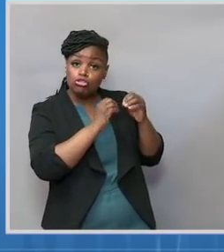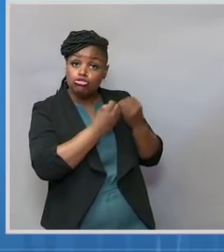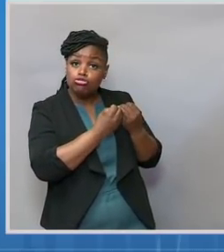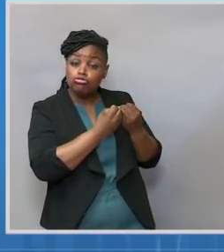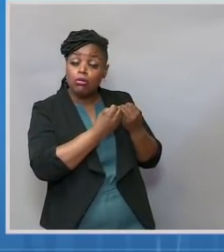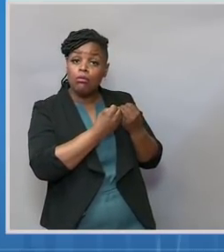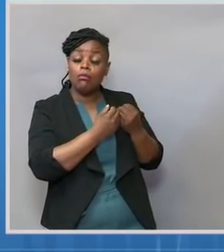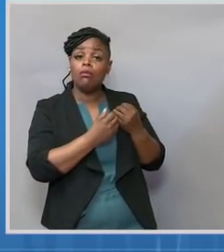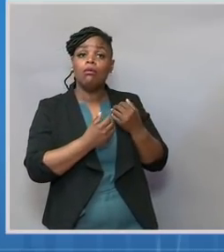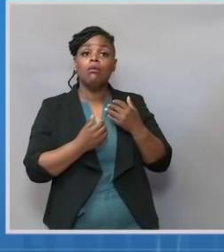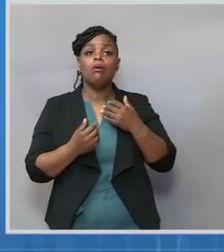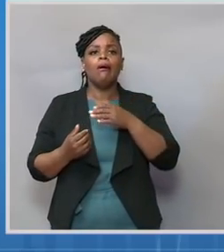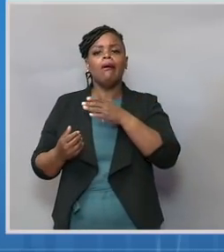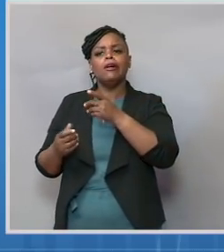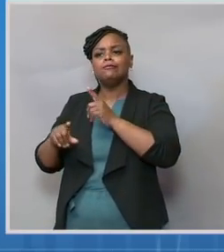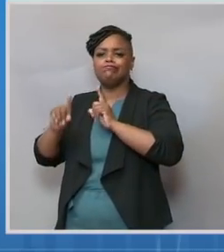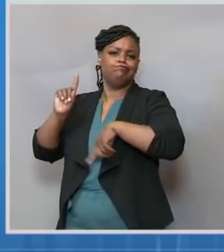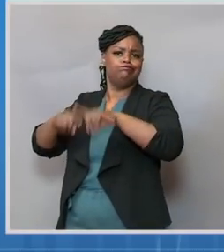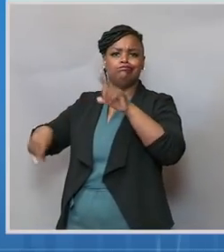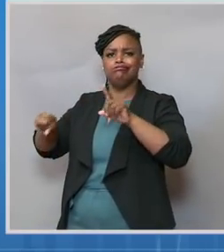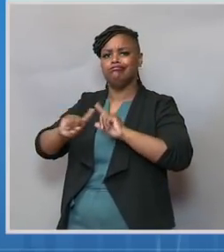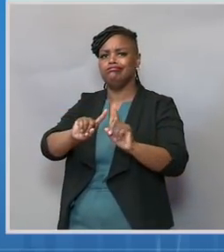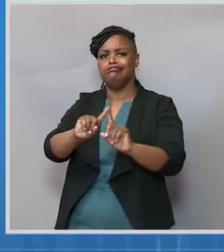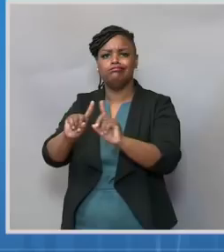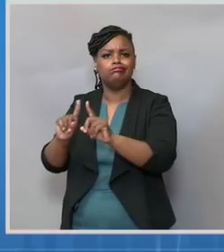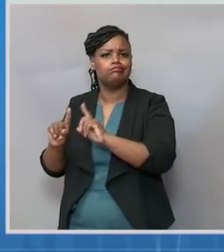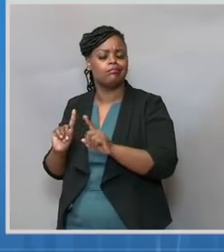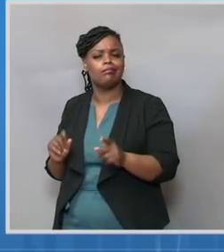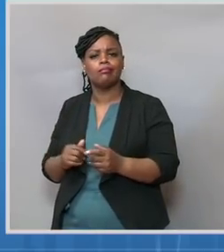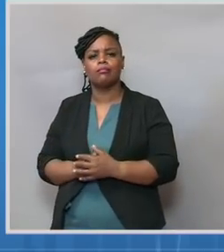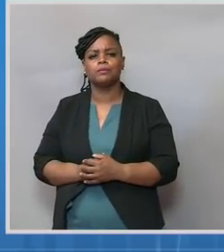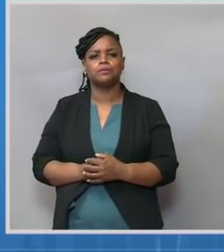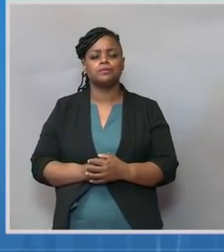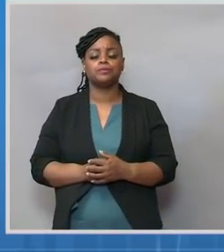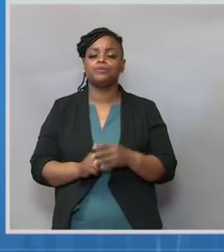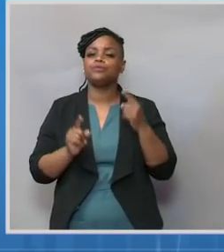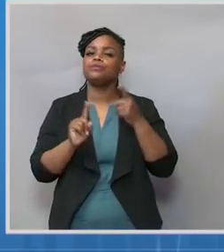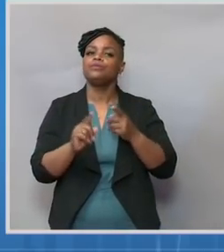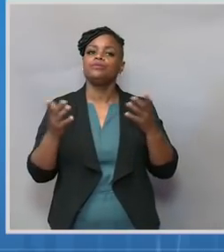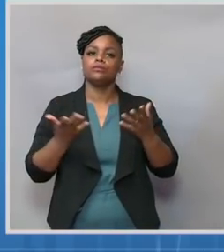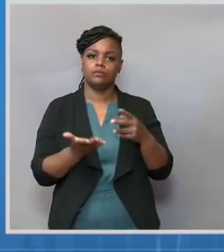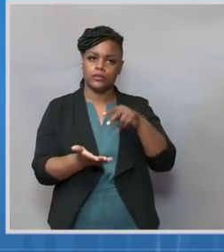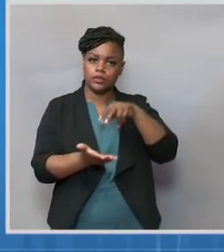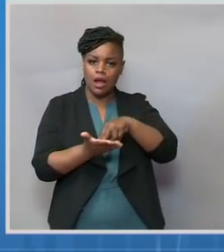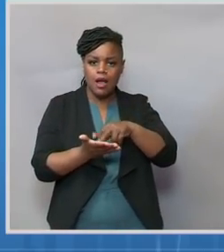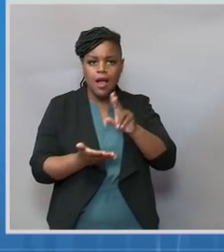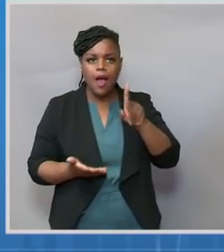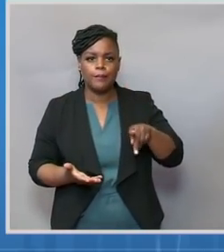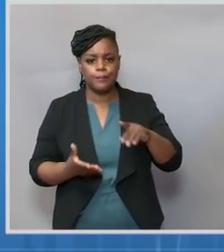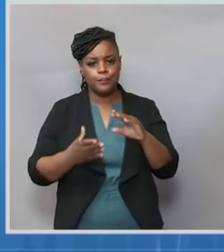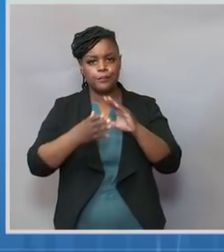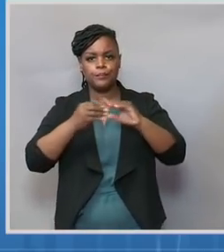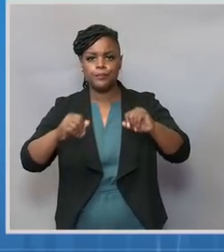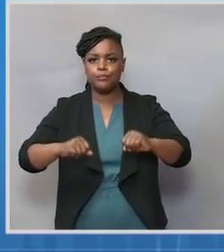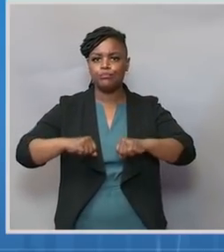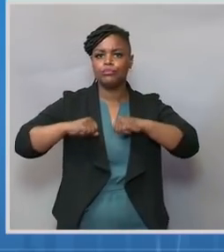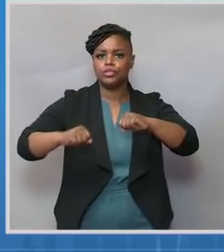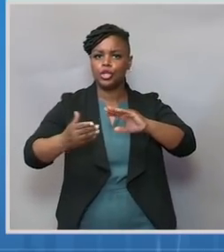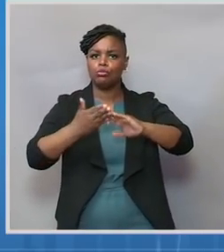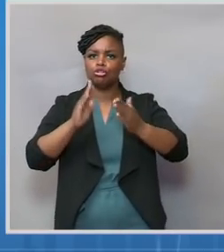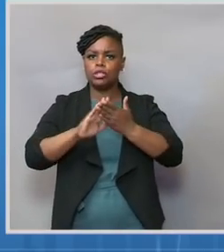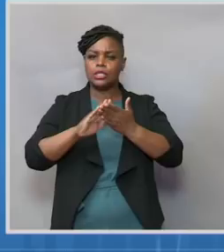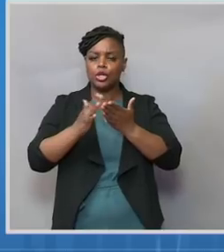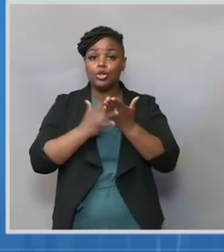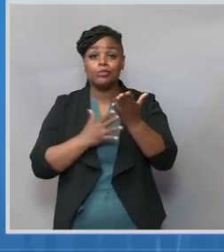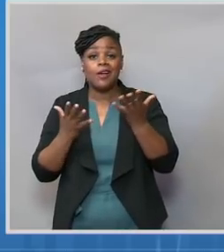Americans from all walks of life. And the goal here was to step up and protect our communities with vaccine education and empowerment, working with local partners.